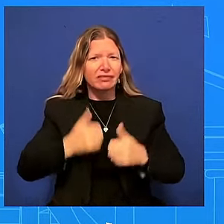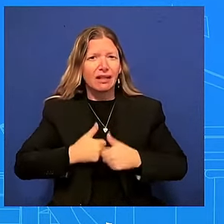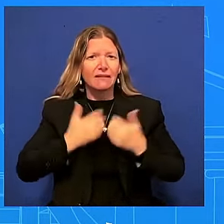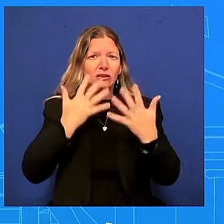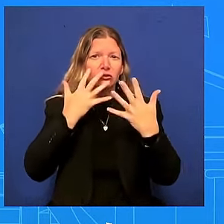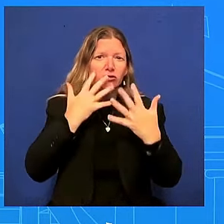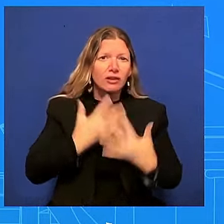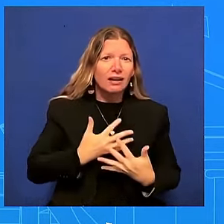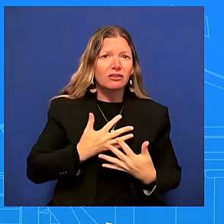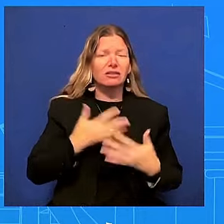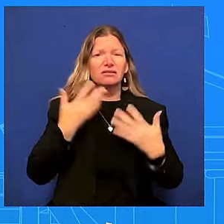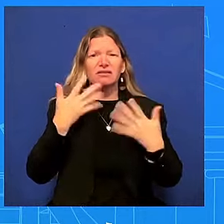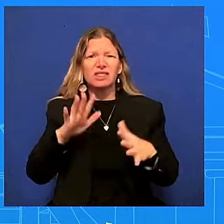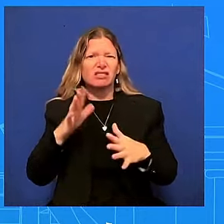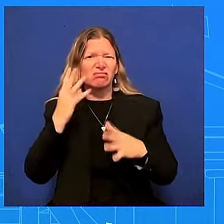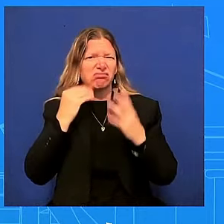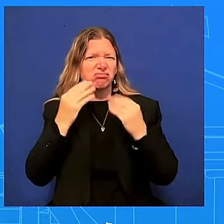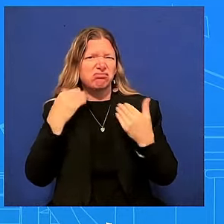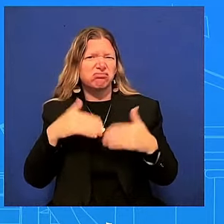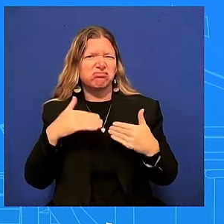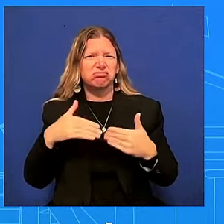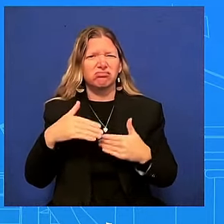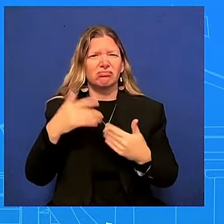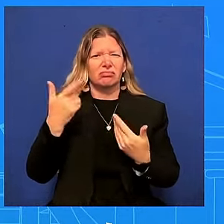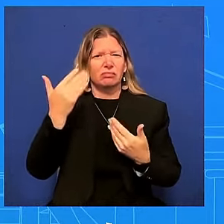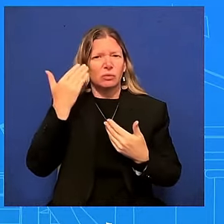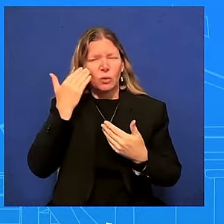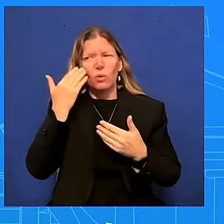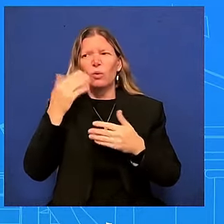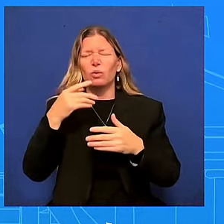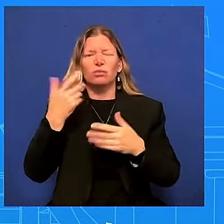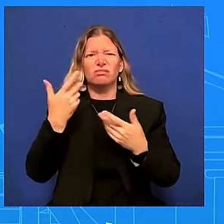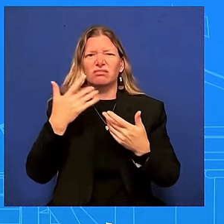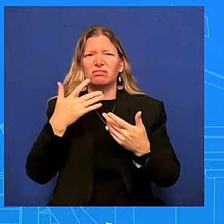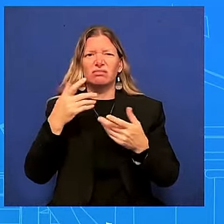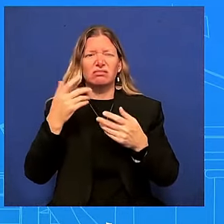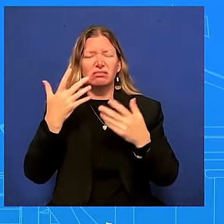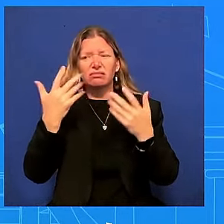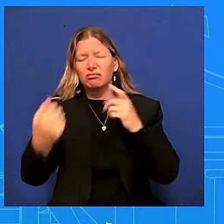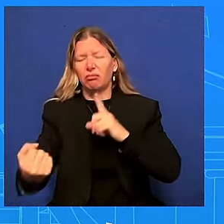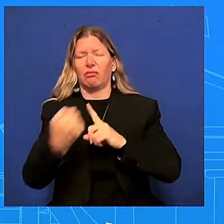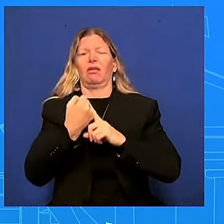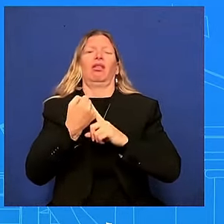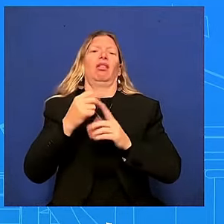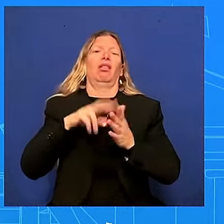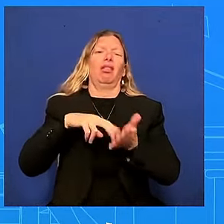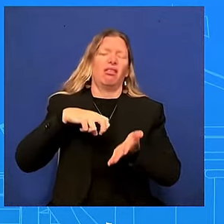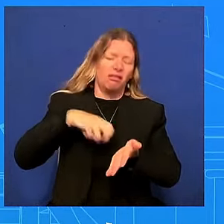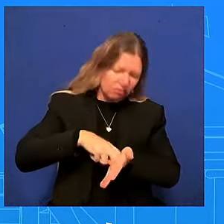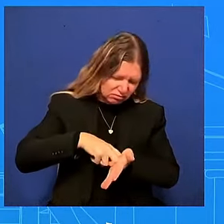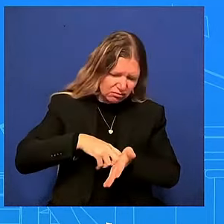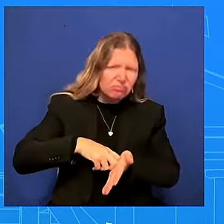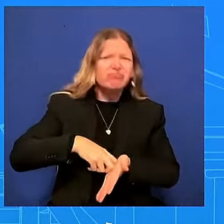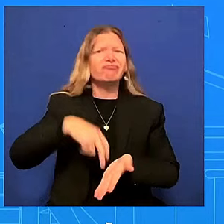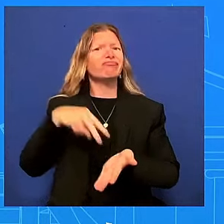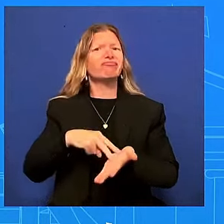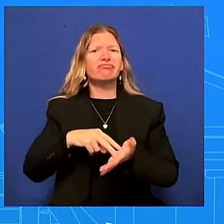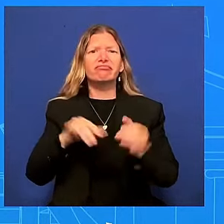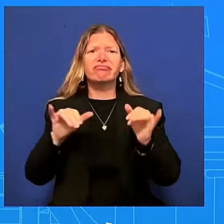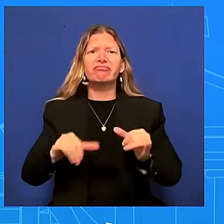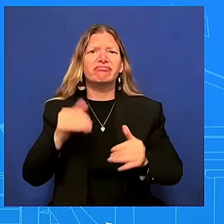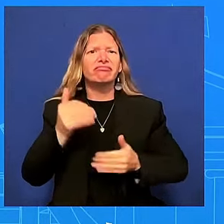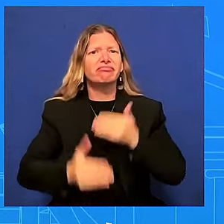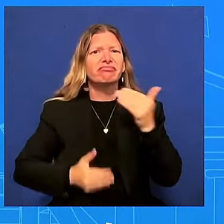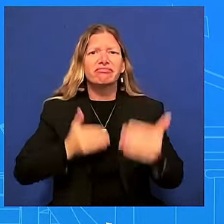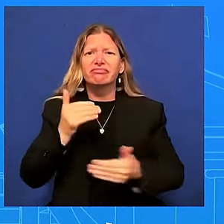that is something that he understands very very well and i think and we believe that's something that many of americans across the country understand as well